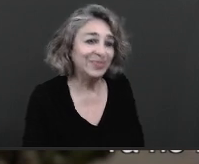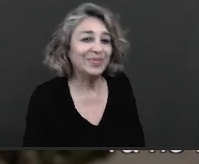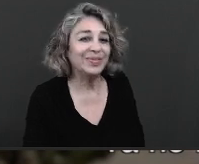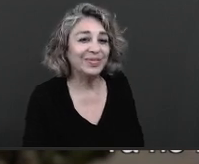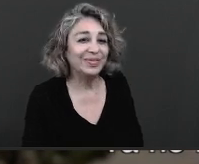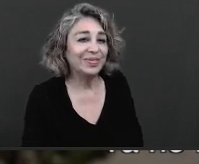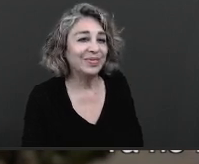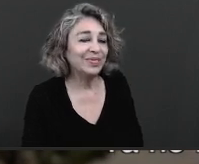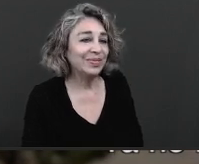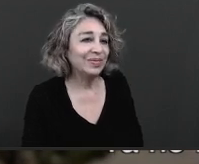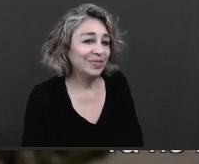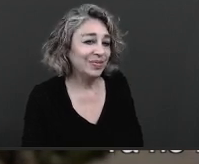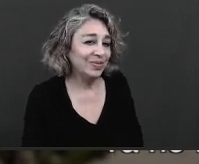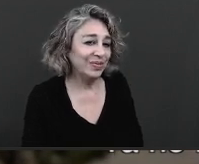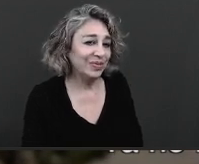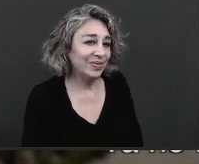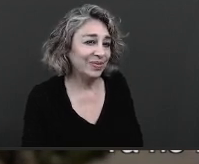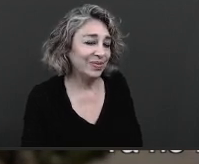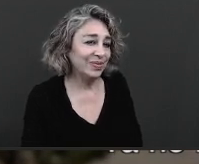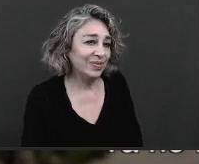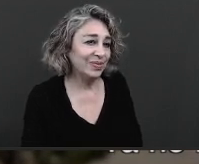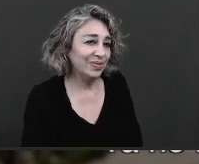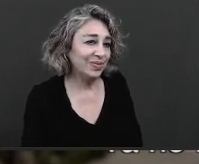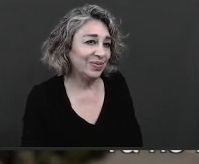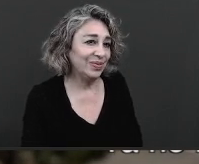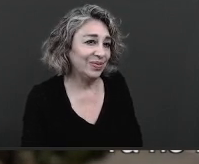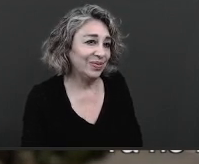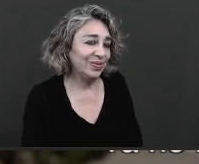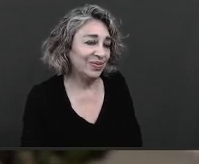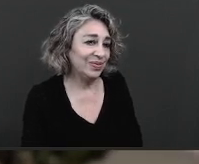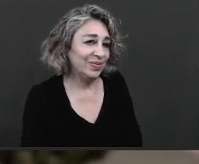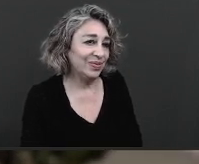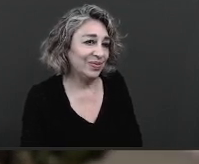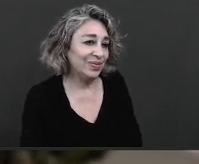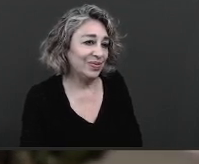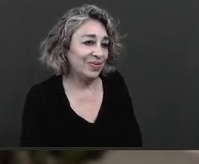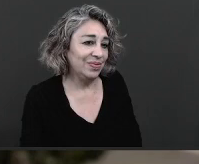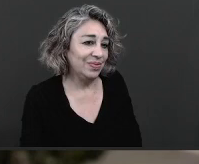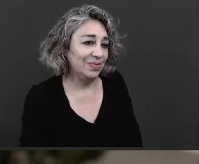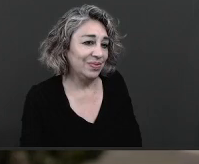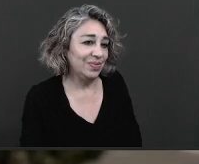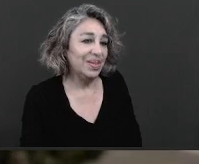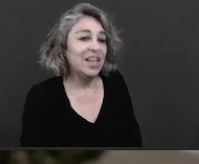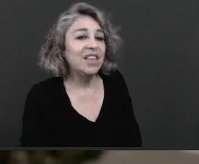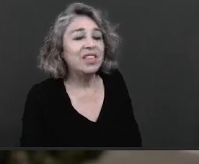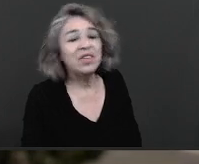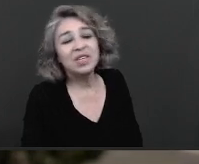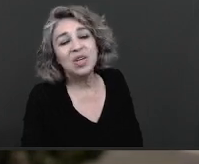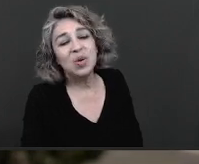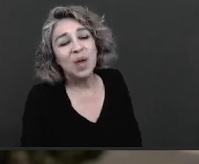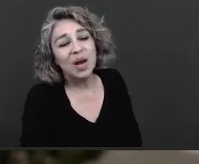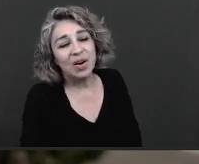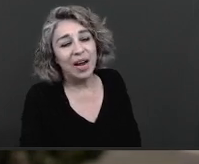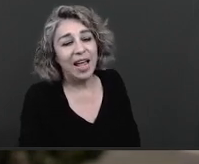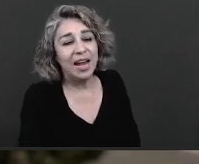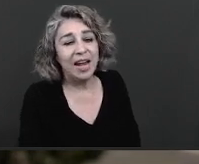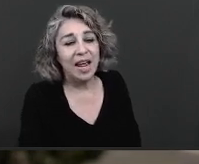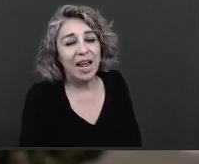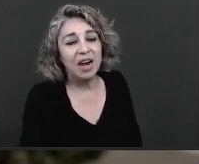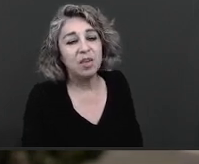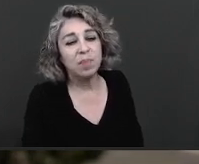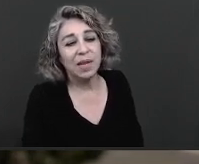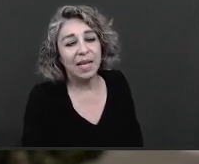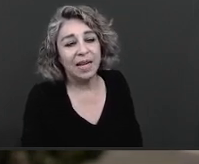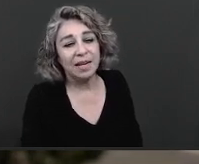there is no longer an